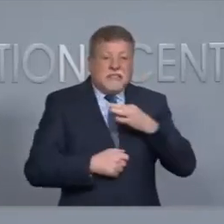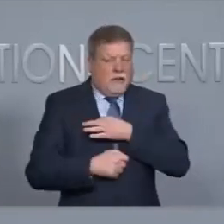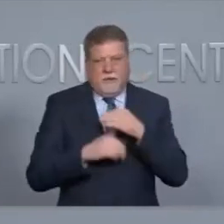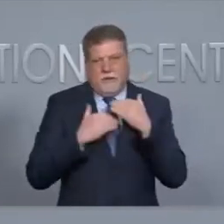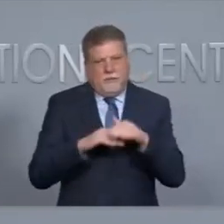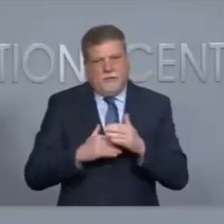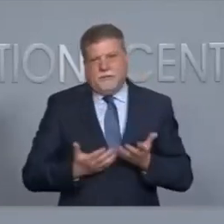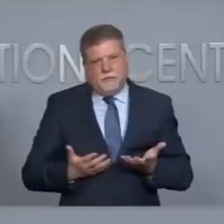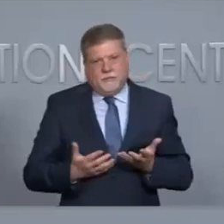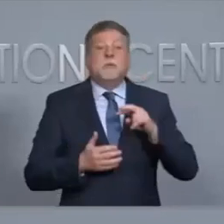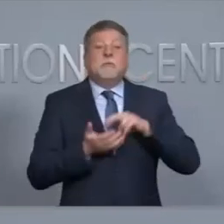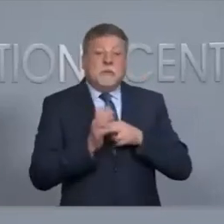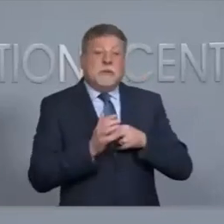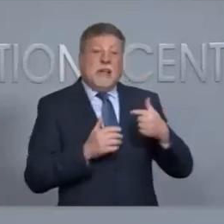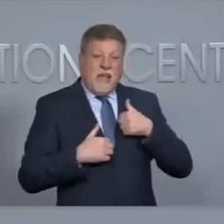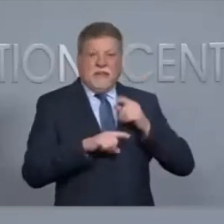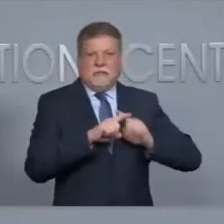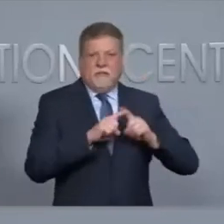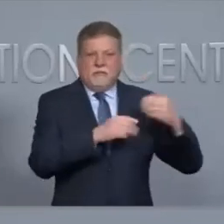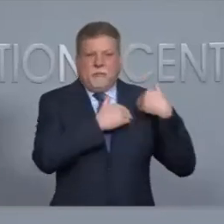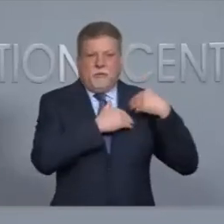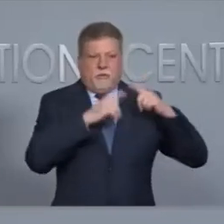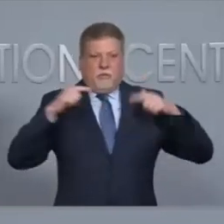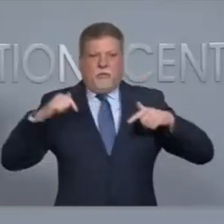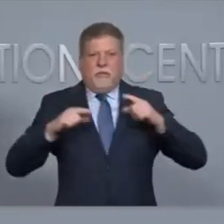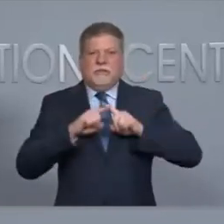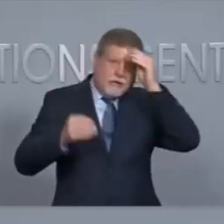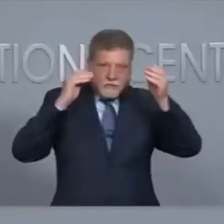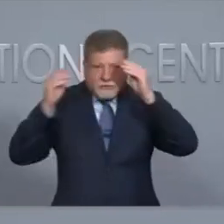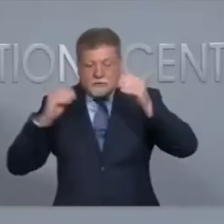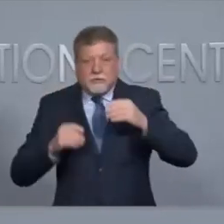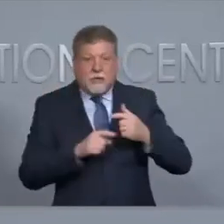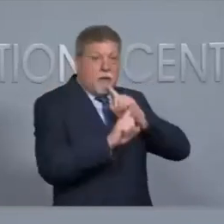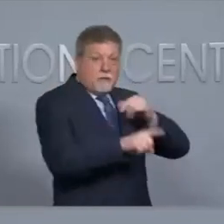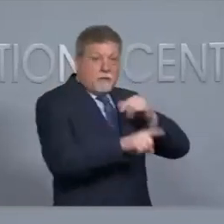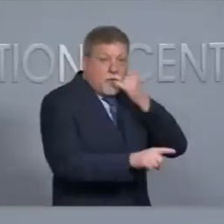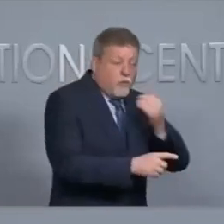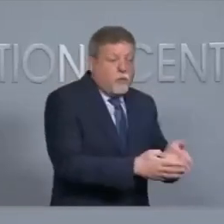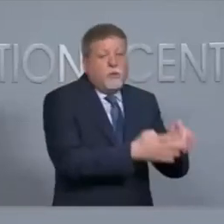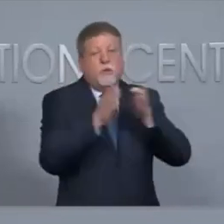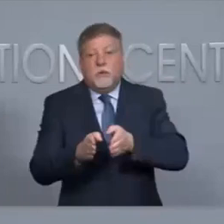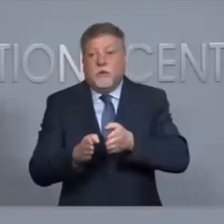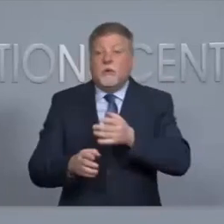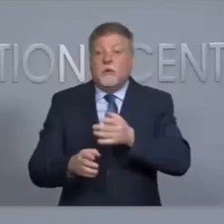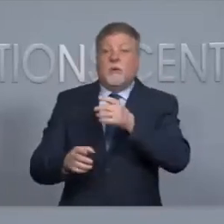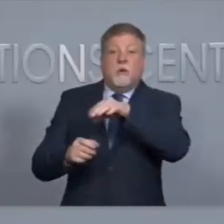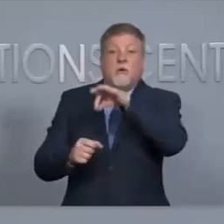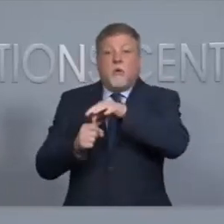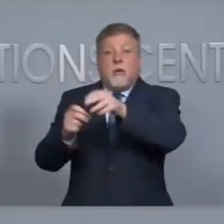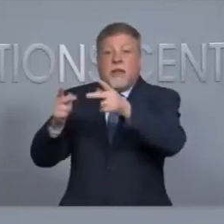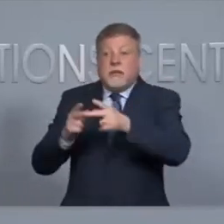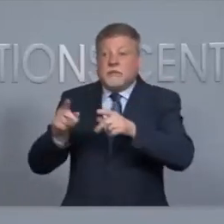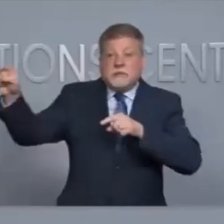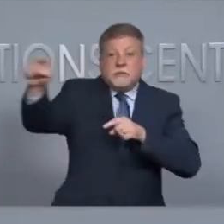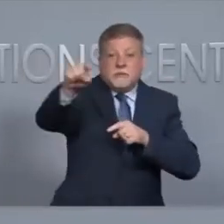and so those individuals are wearing multiple hats they are taking the calls from the public they are taking the calls from the polling places that